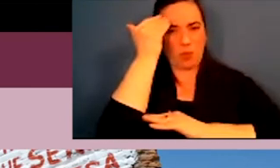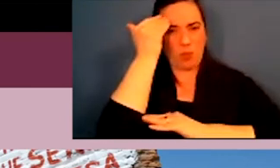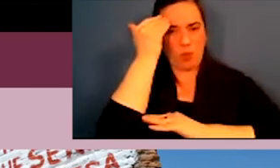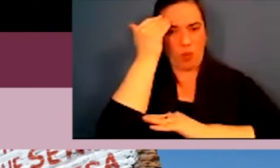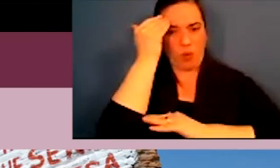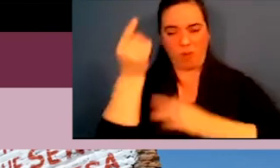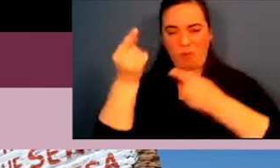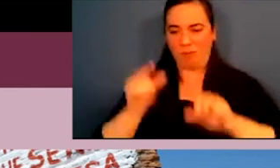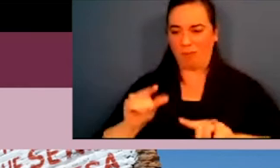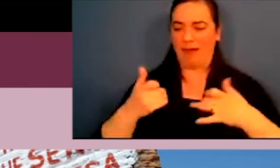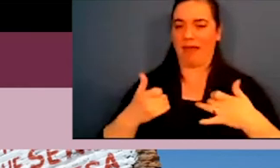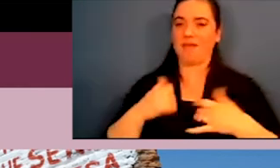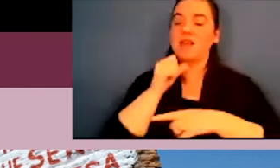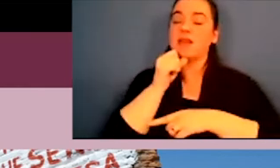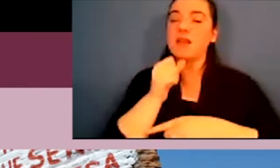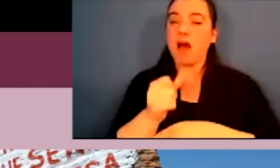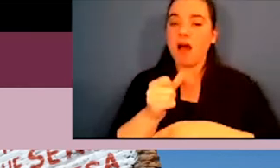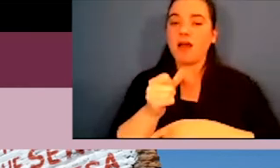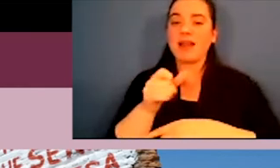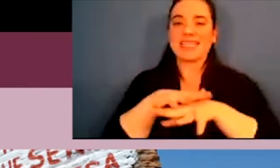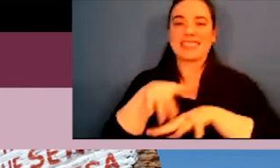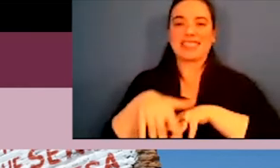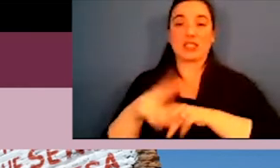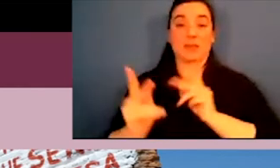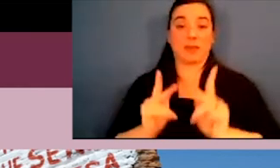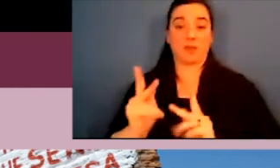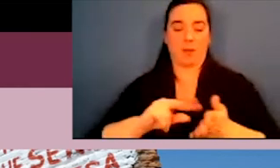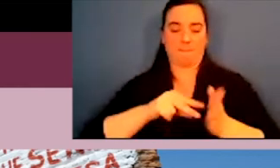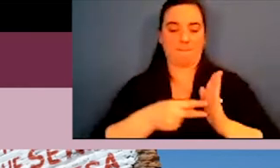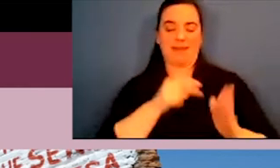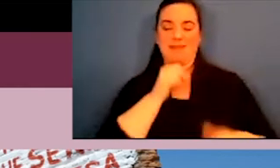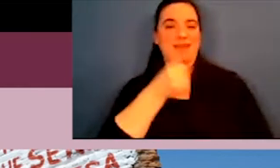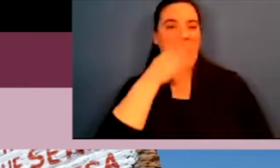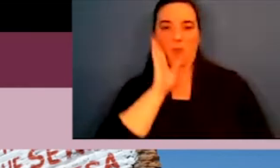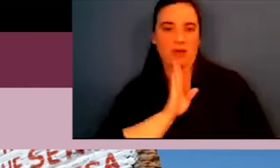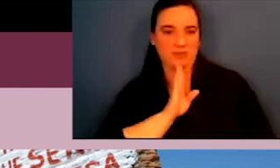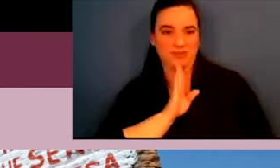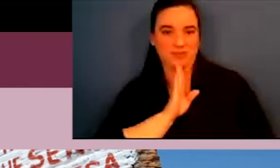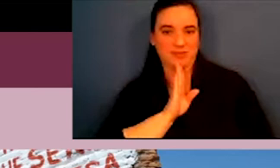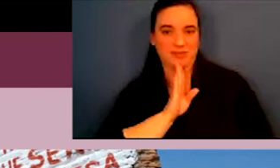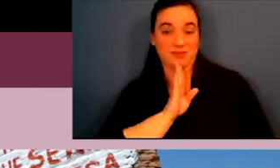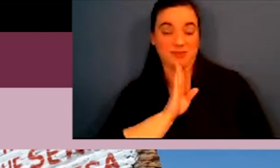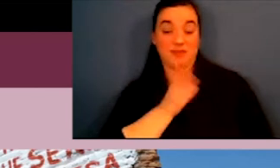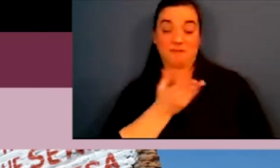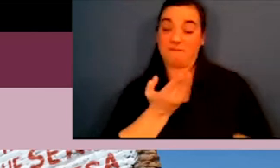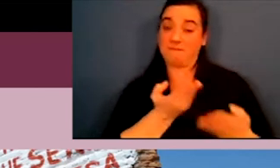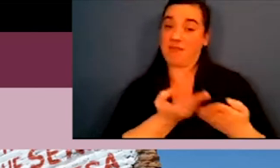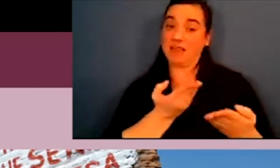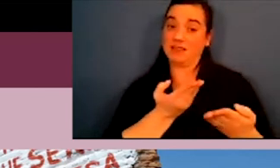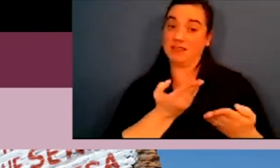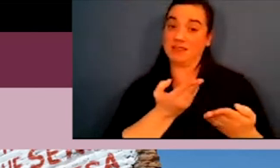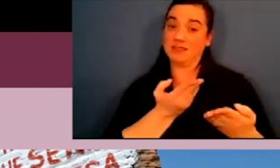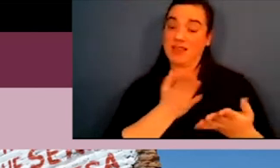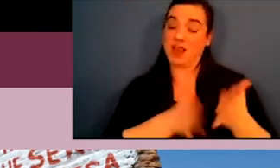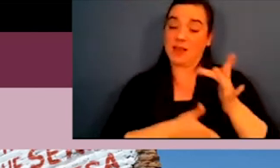known that in Latin America there are, there are non-indigenous people. So there are a lot of people that aren't brown.